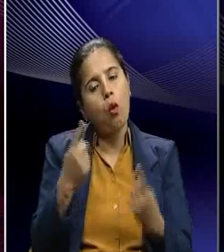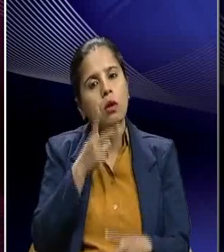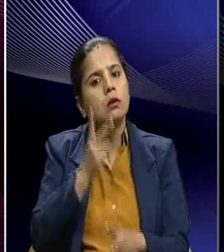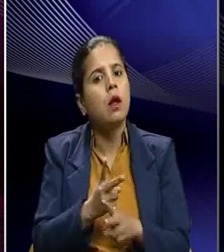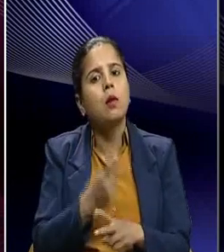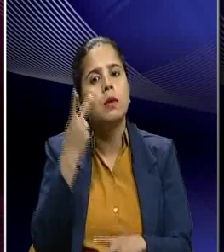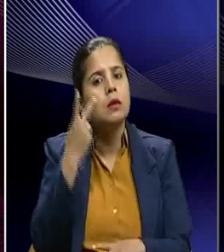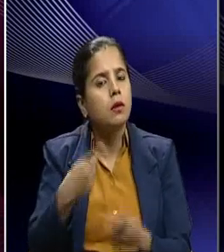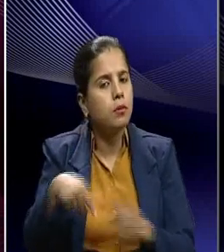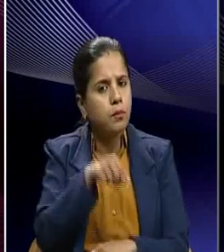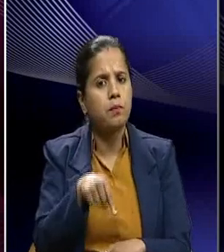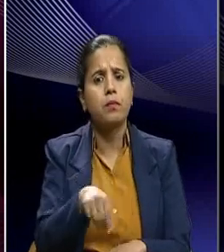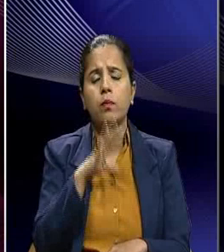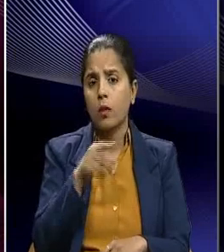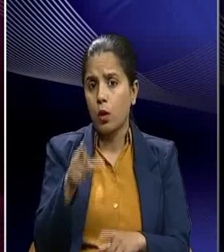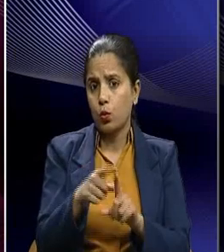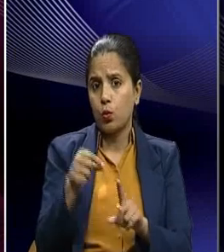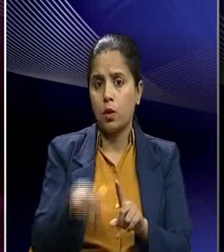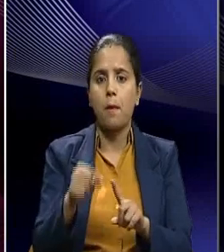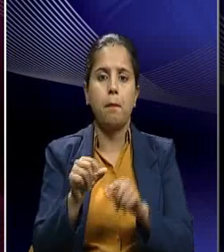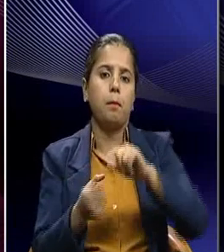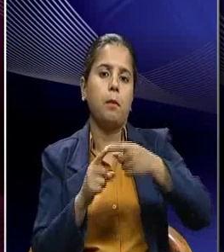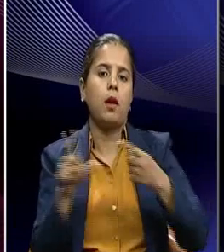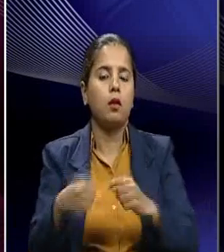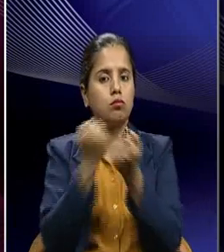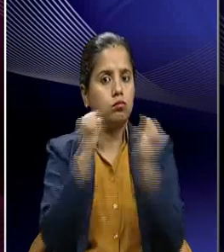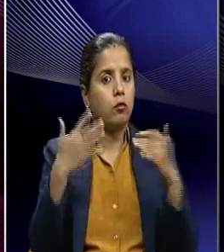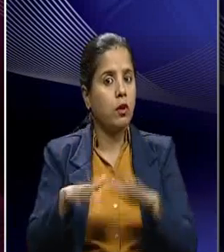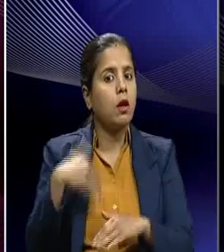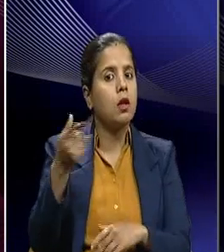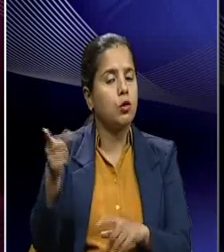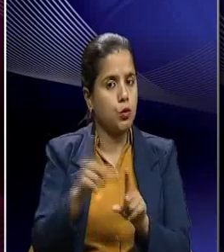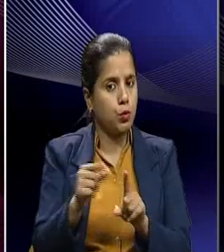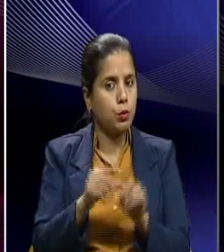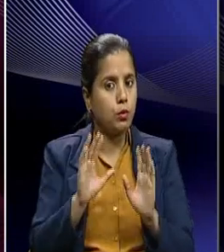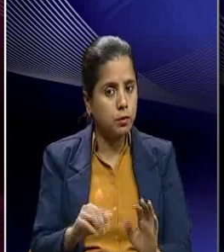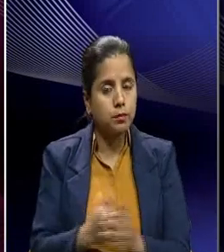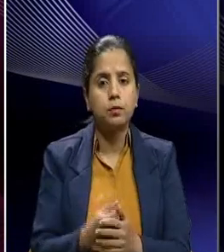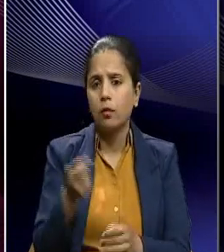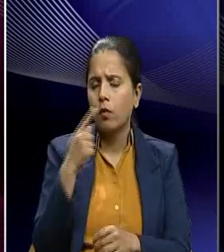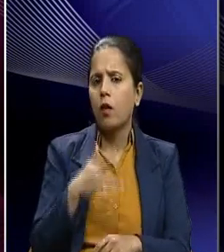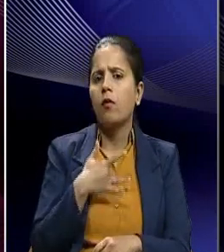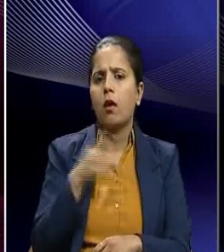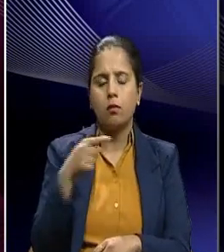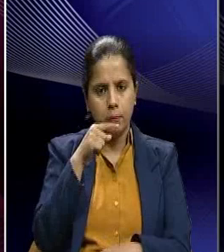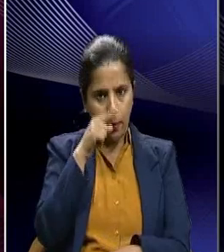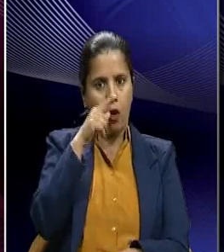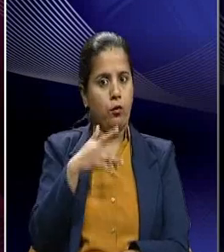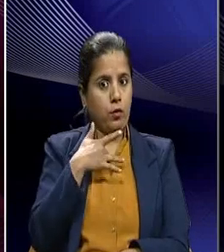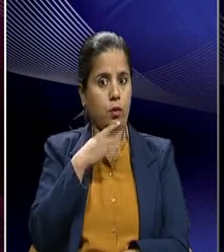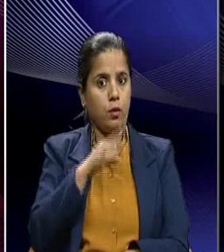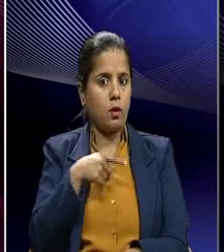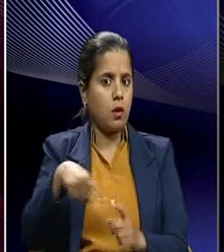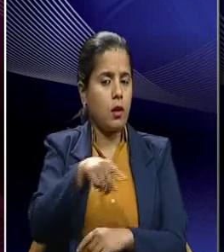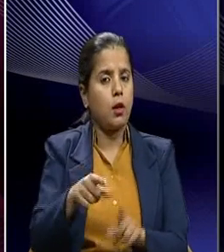which was spearheaded by Patel after the independence of India. And he felt very proud in laying the